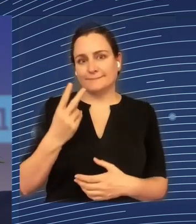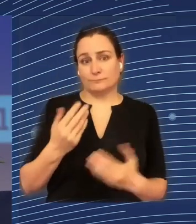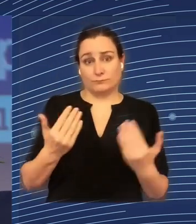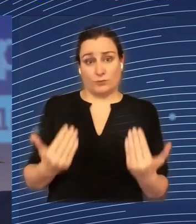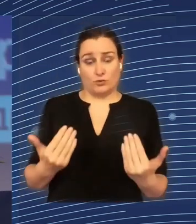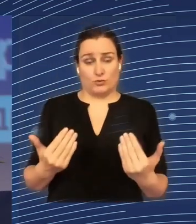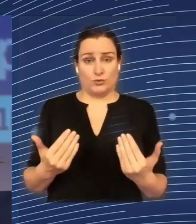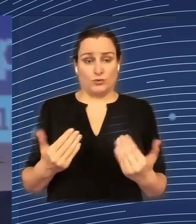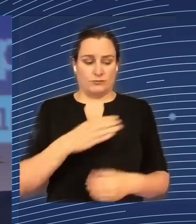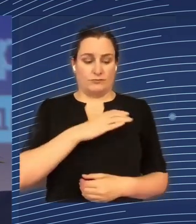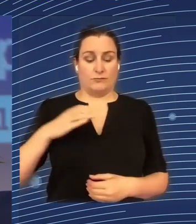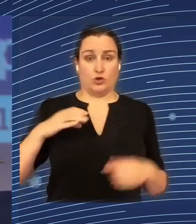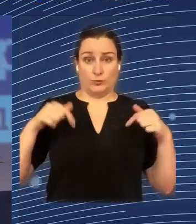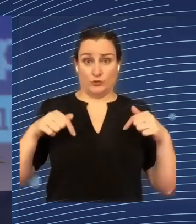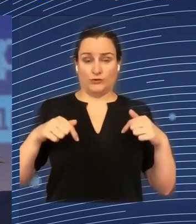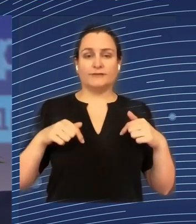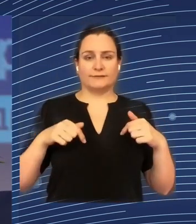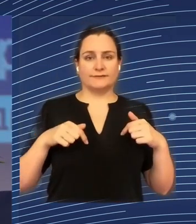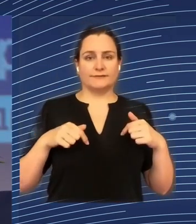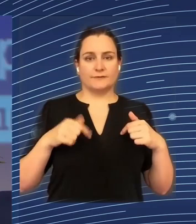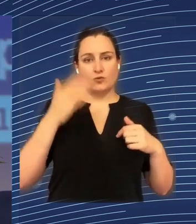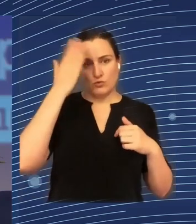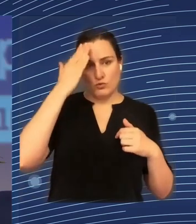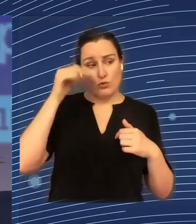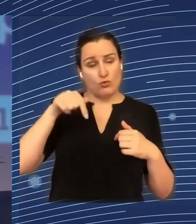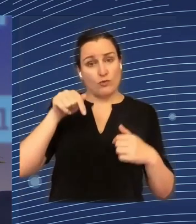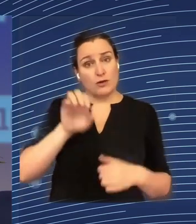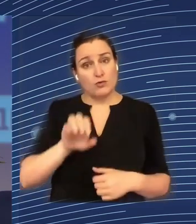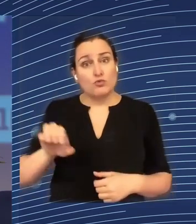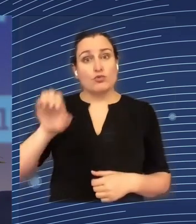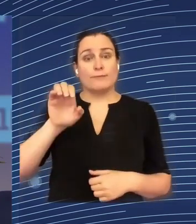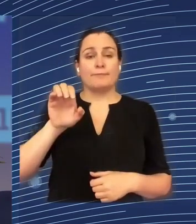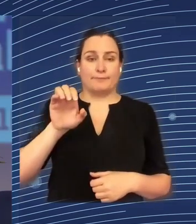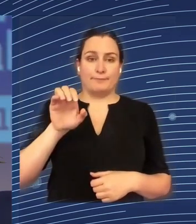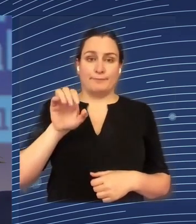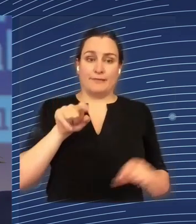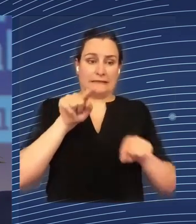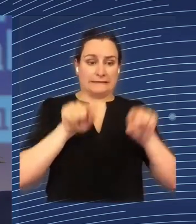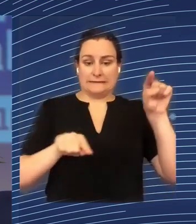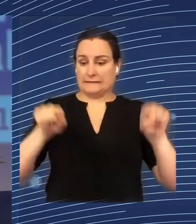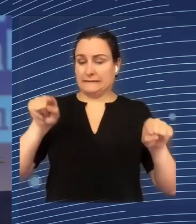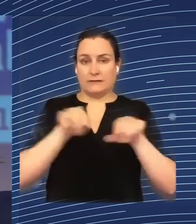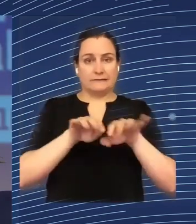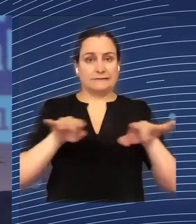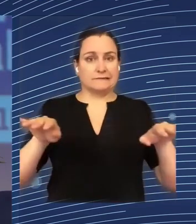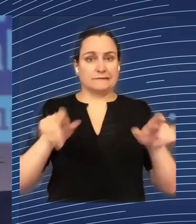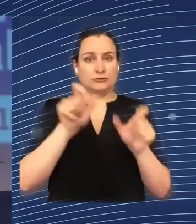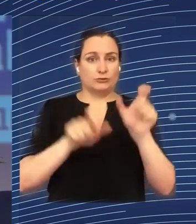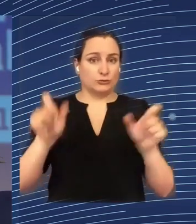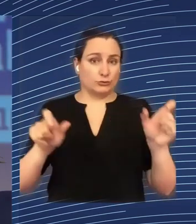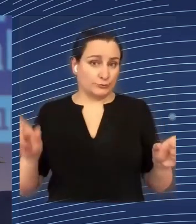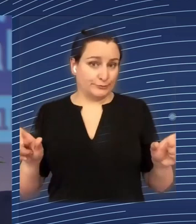demographic challenges in Europe. So demographic challenges tackles all European regions.